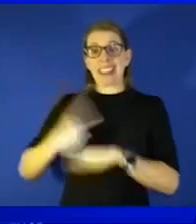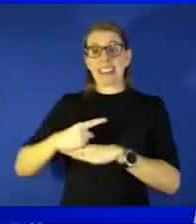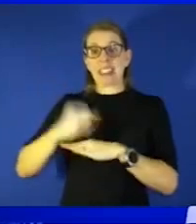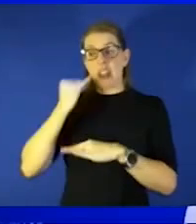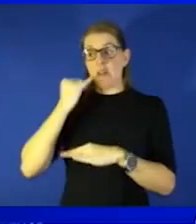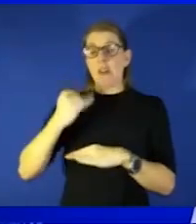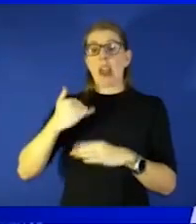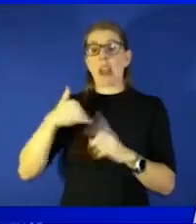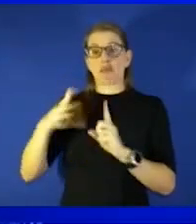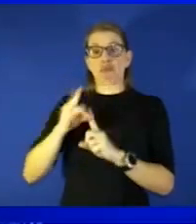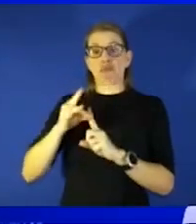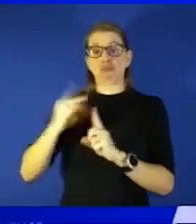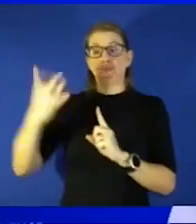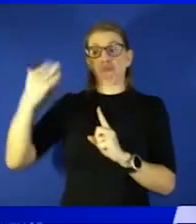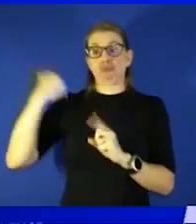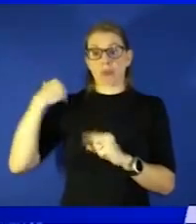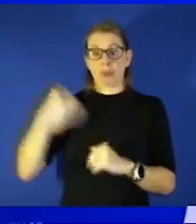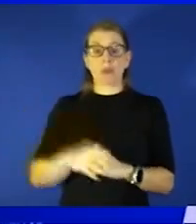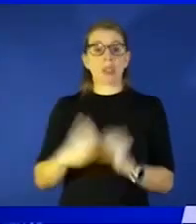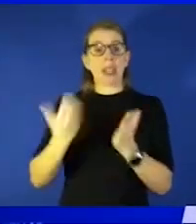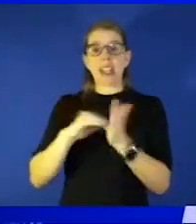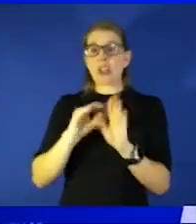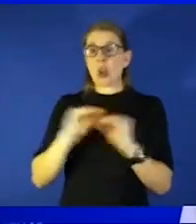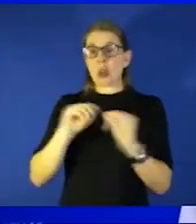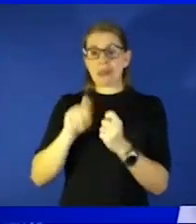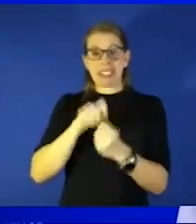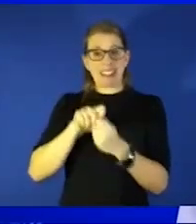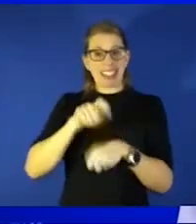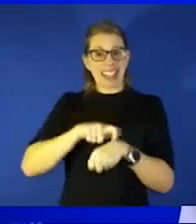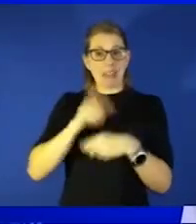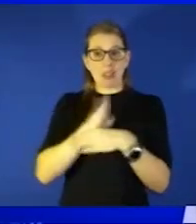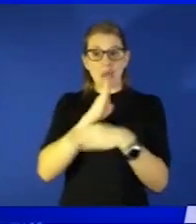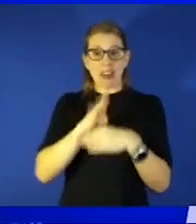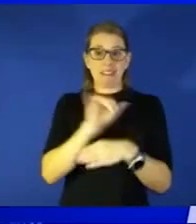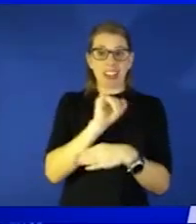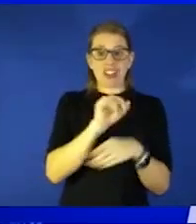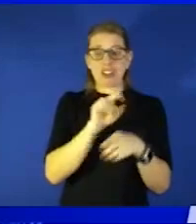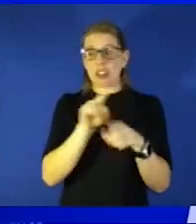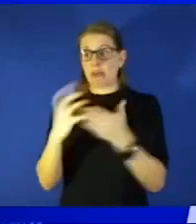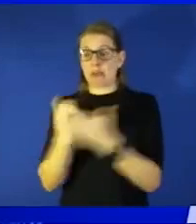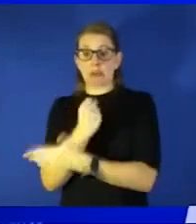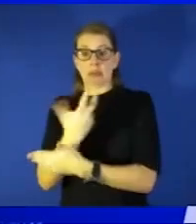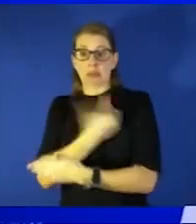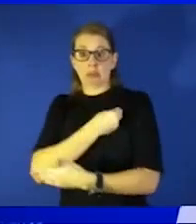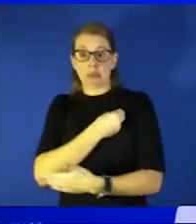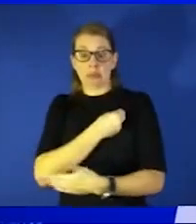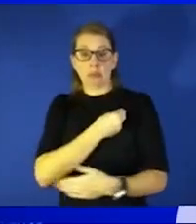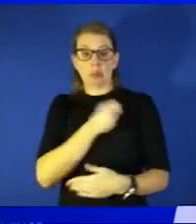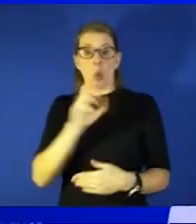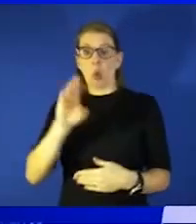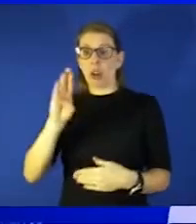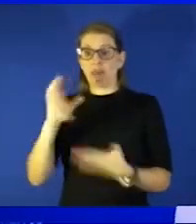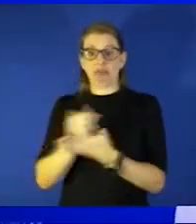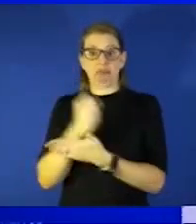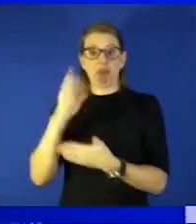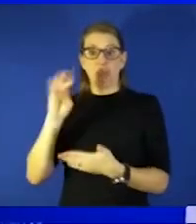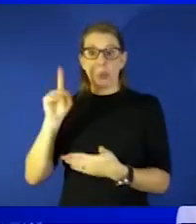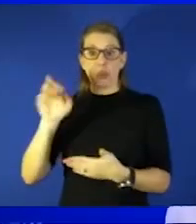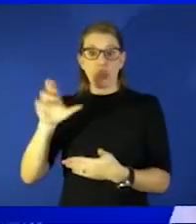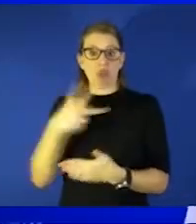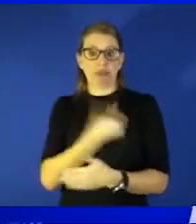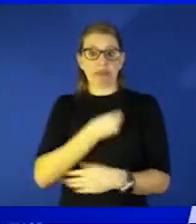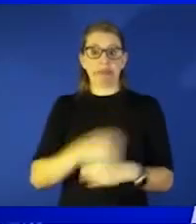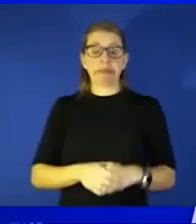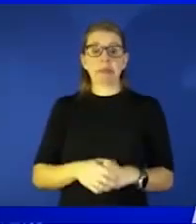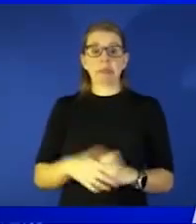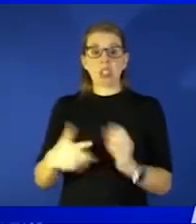or had it again there was no specific time between infection and getting vaccinated or getting that booster um that criteria